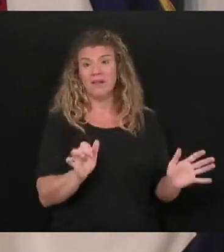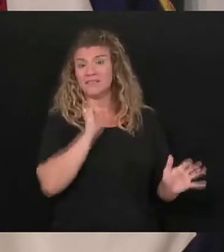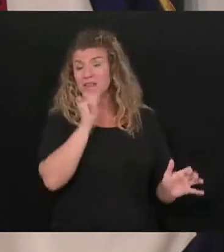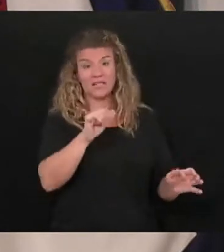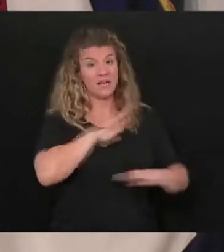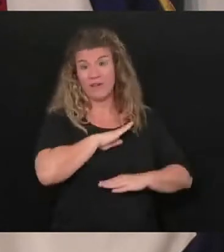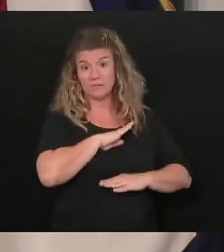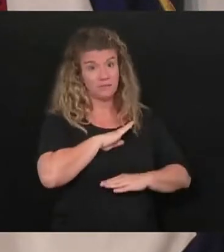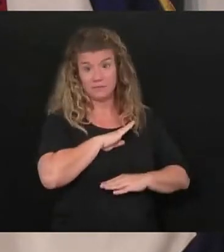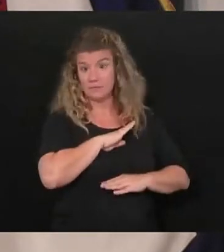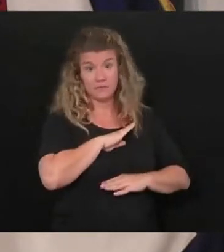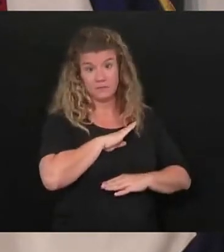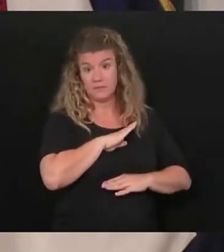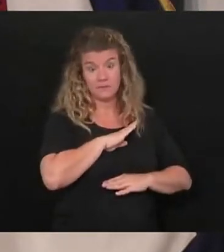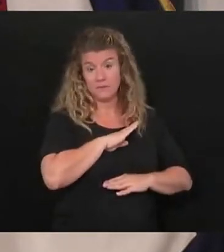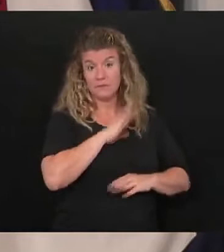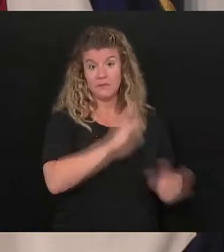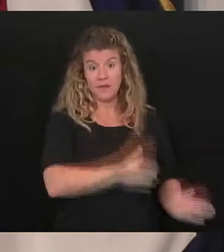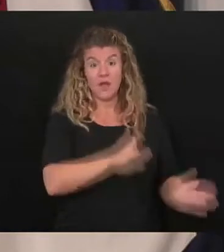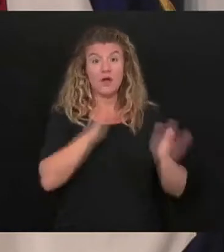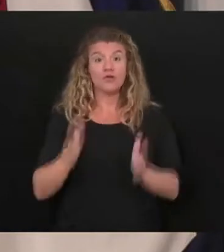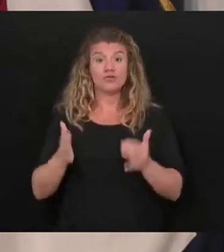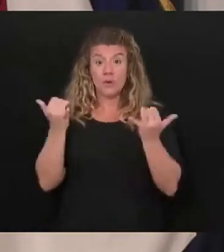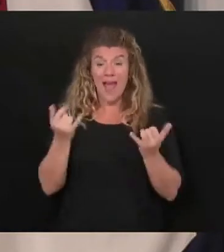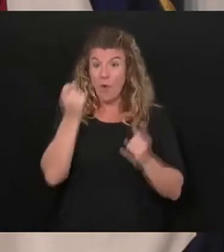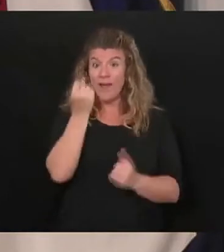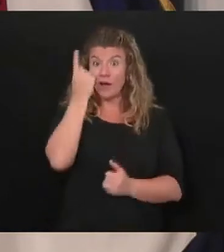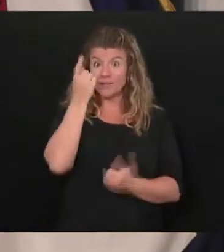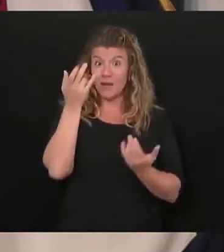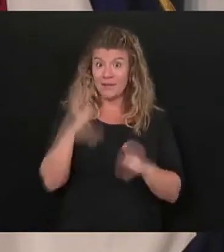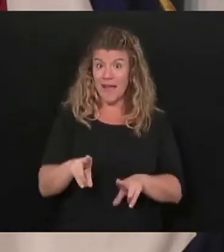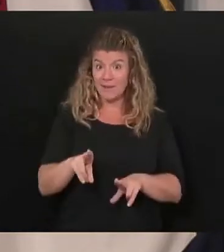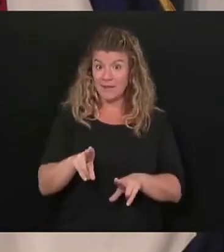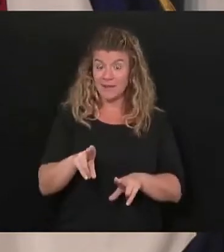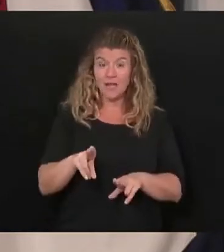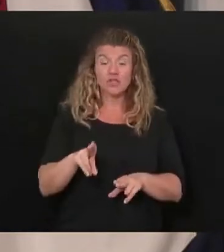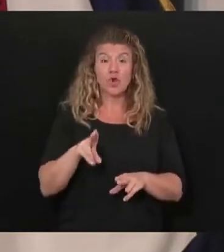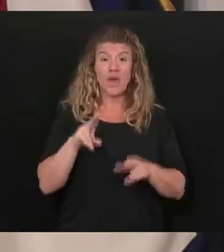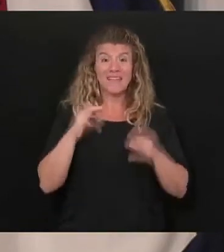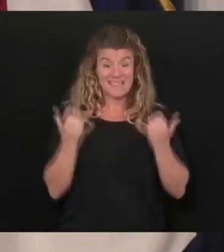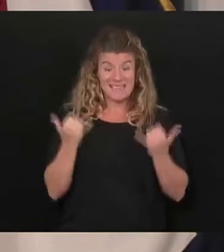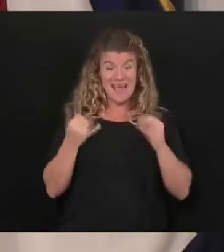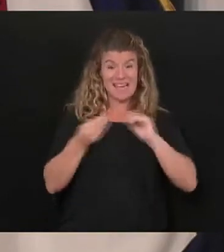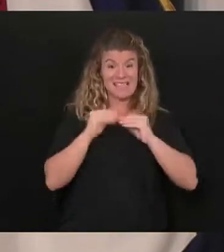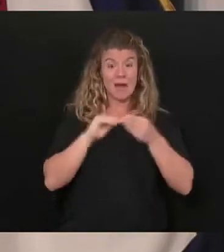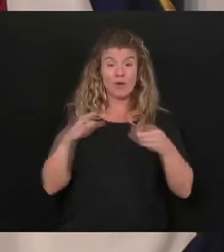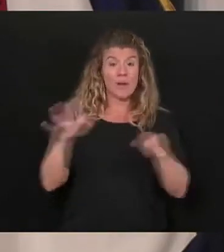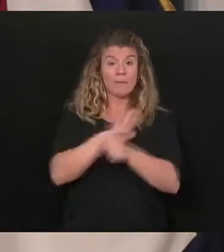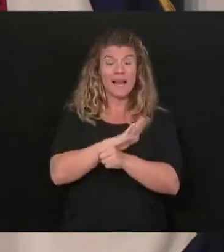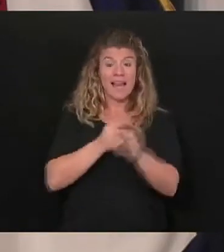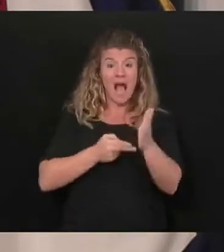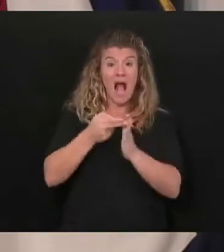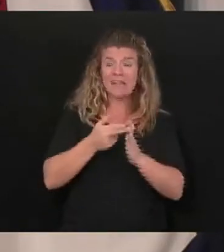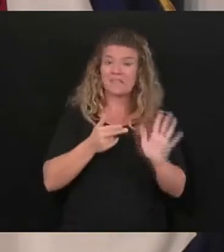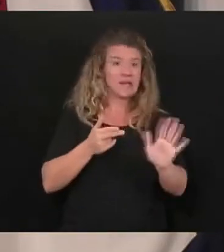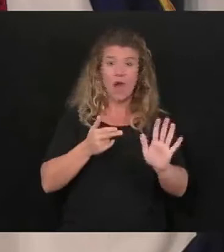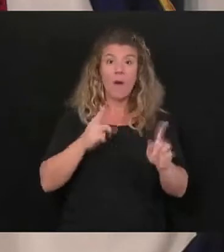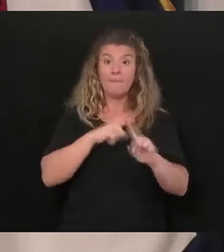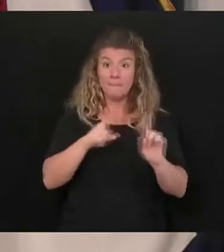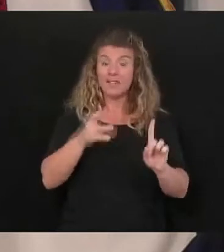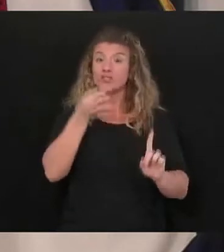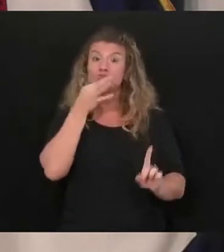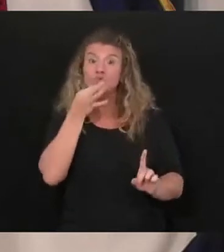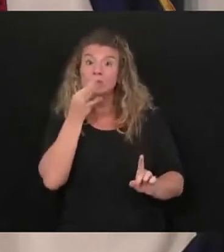we're going to true this up and the numbers today are not trued up completely, but the numbers in the next couple of days will be